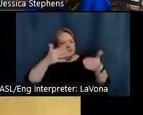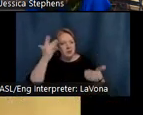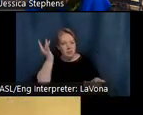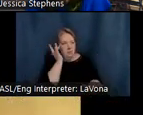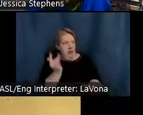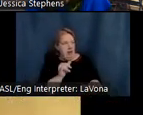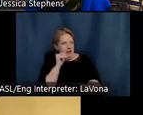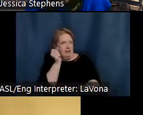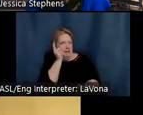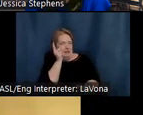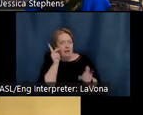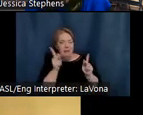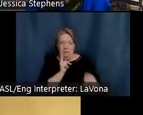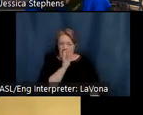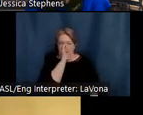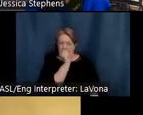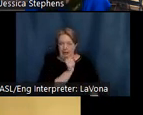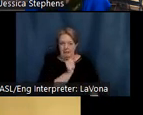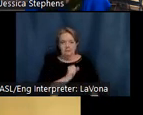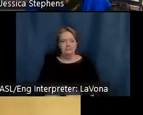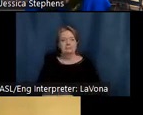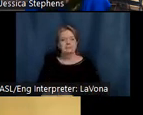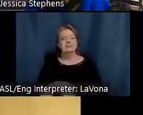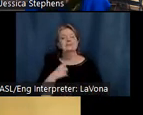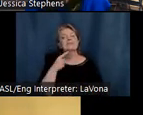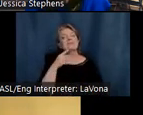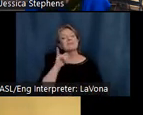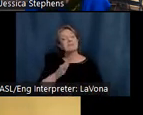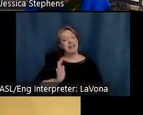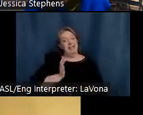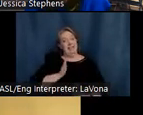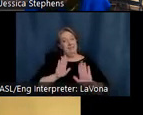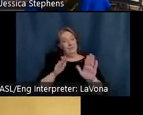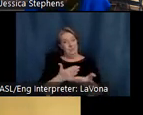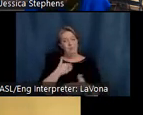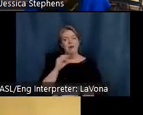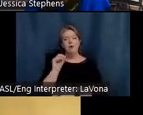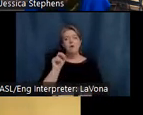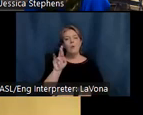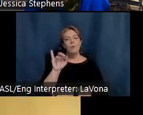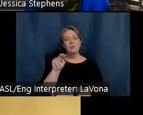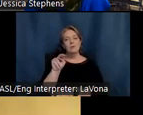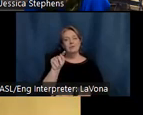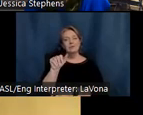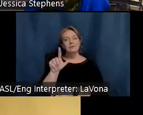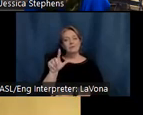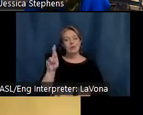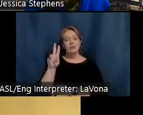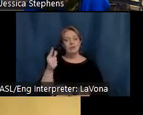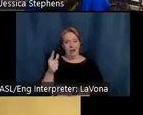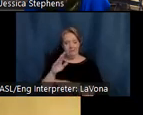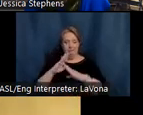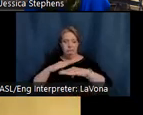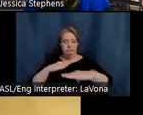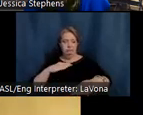Visitors were enthralled by the oriental rug that lay on the floor in the living room. During their visits, both men and women